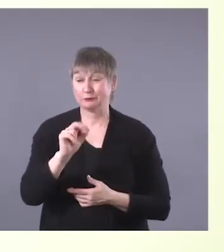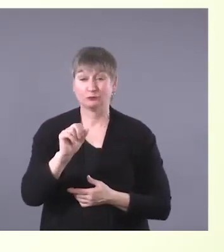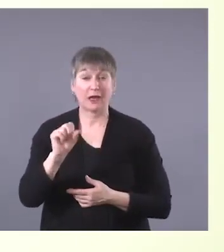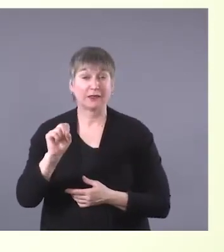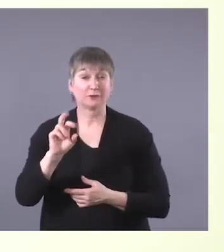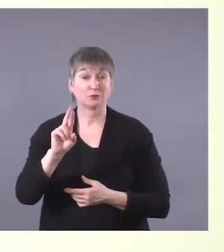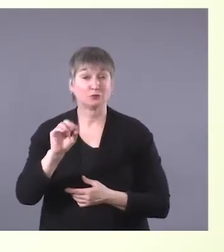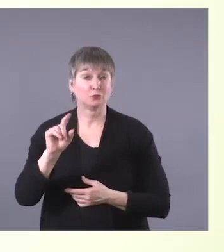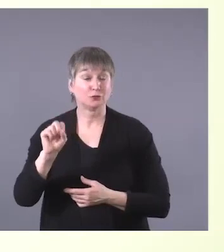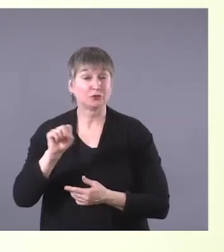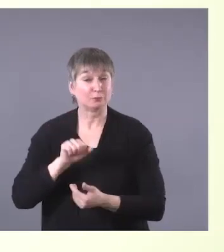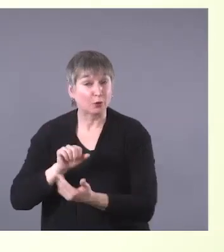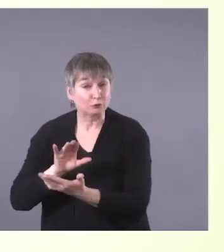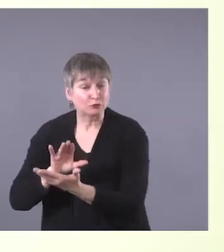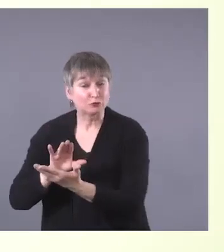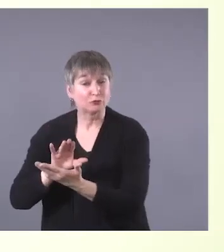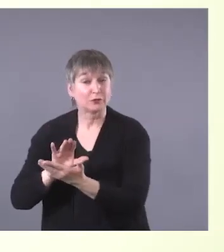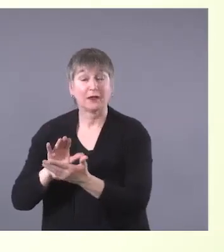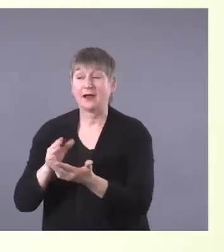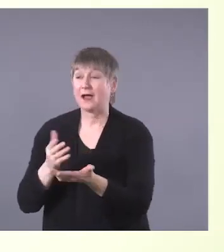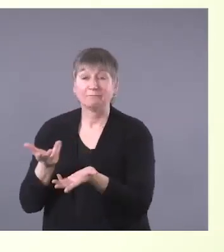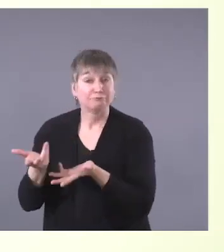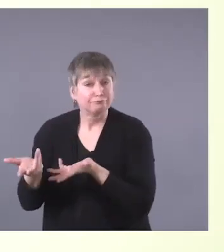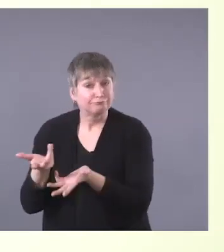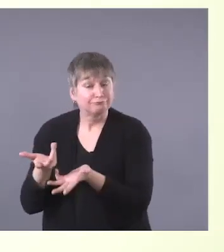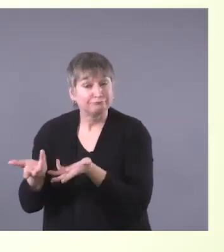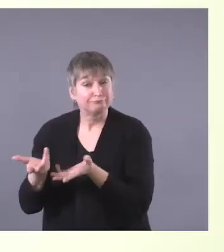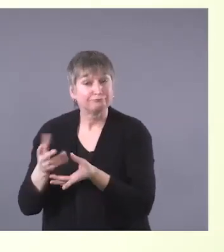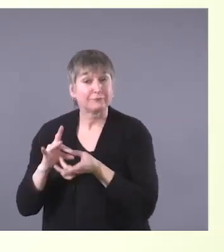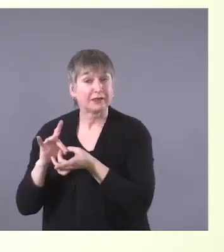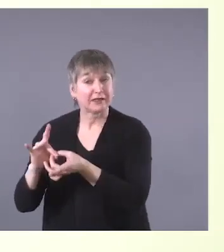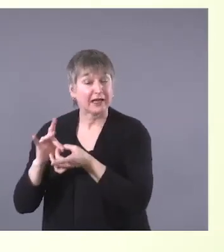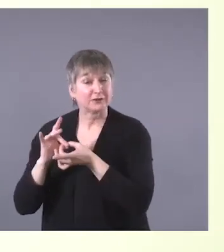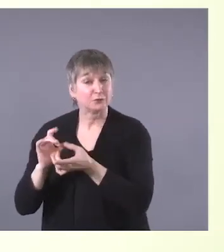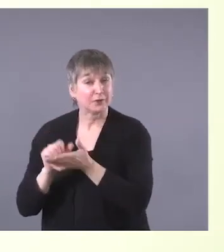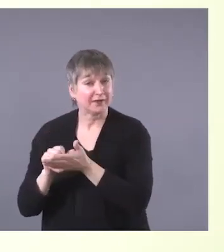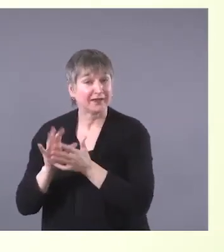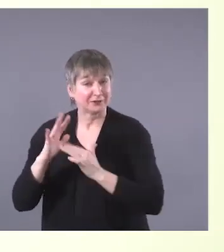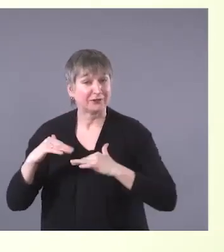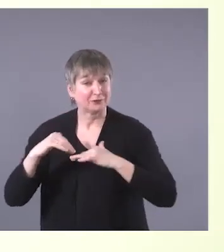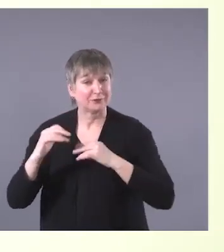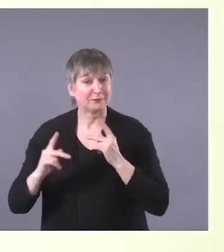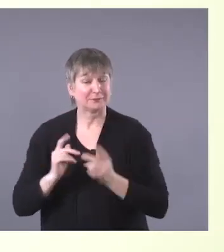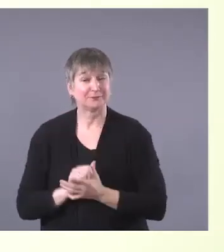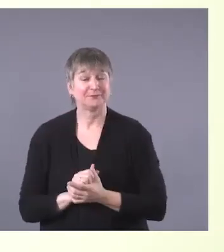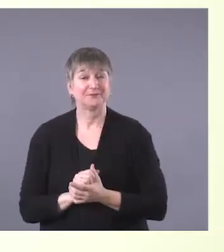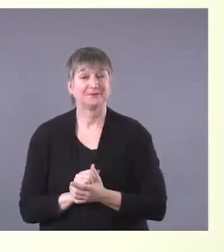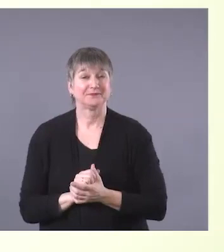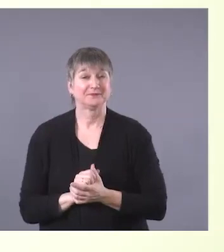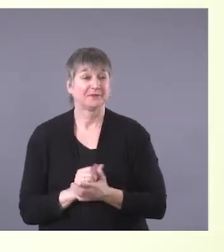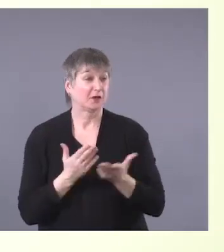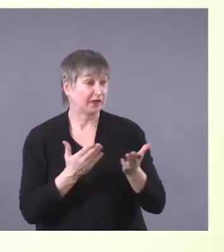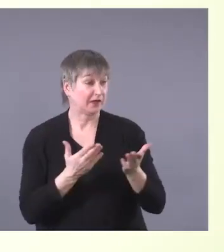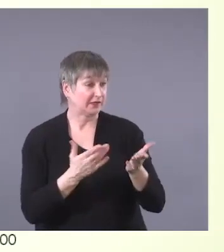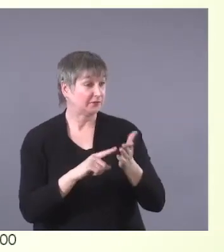of how to engage with Indigenous people. So with that being said, if we are able to just start the video, it's